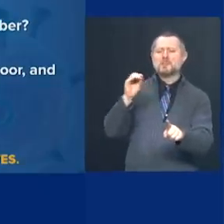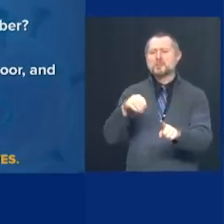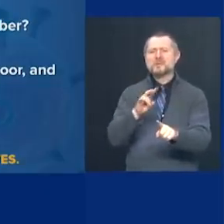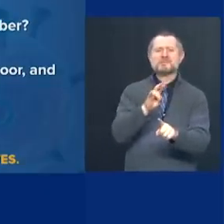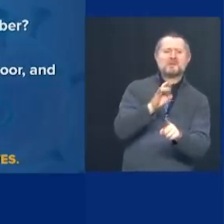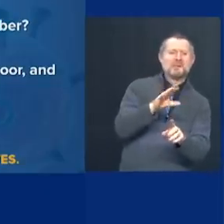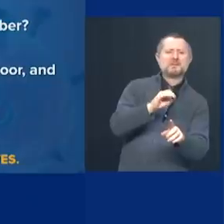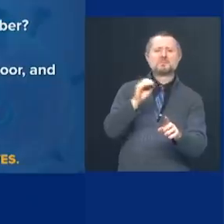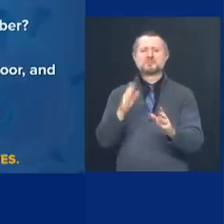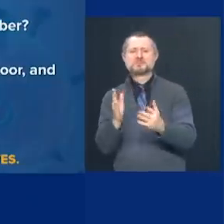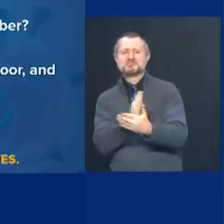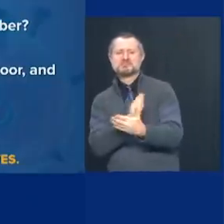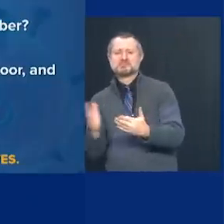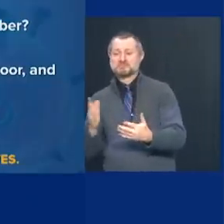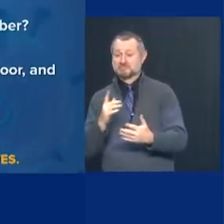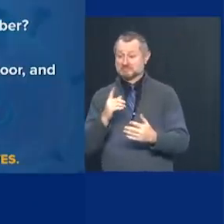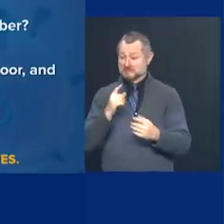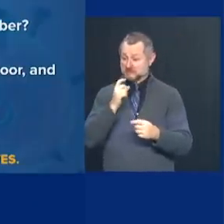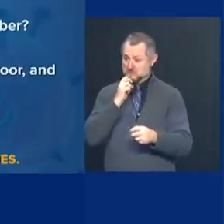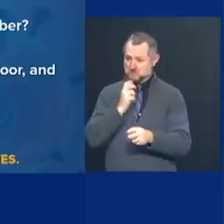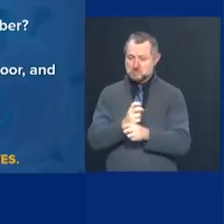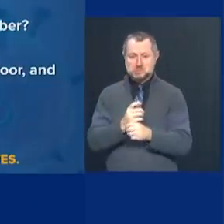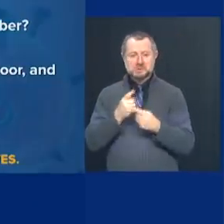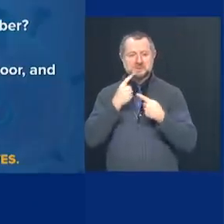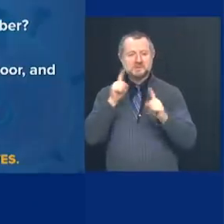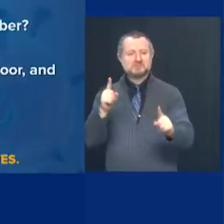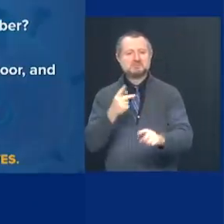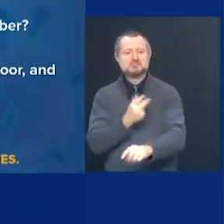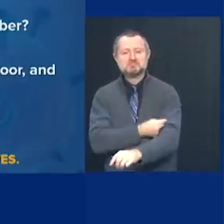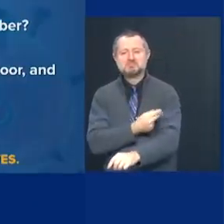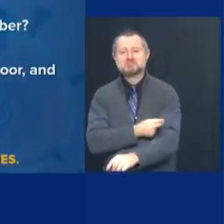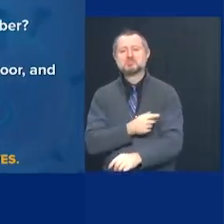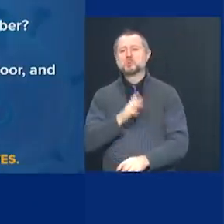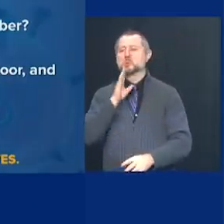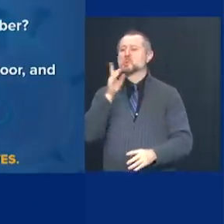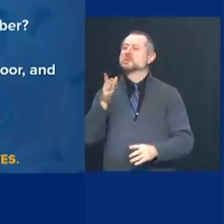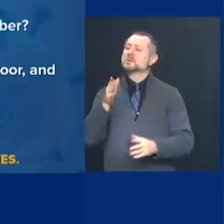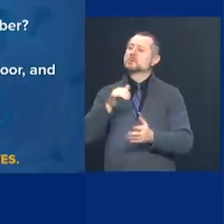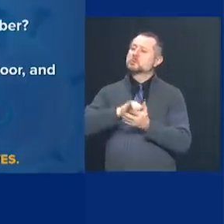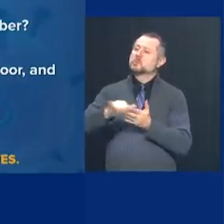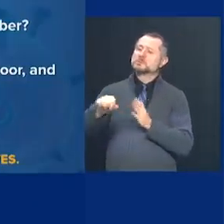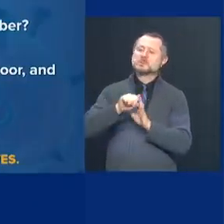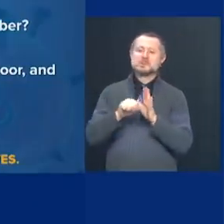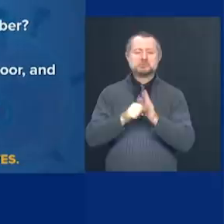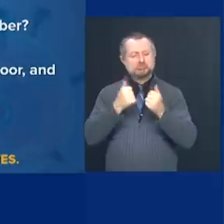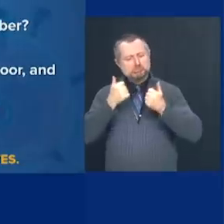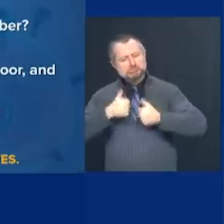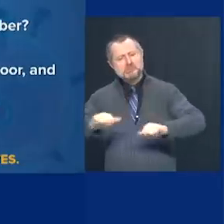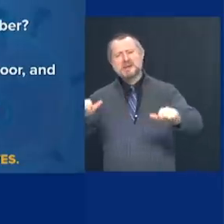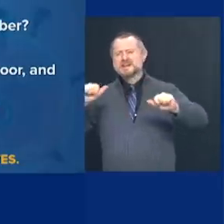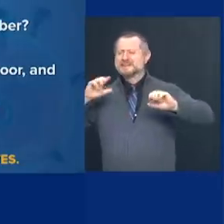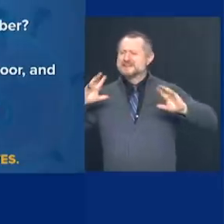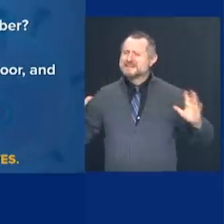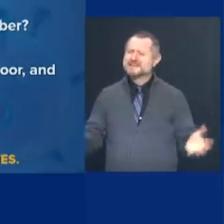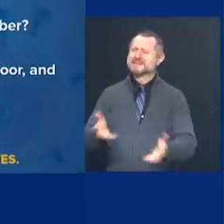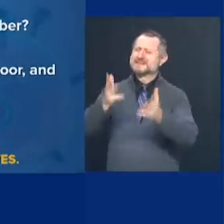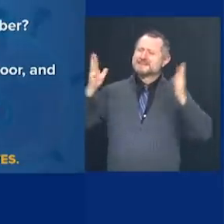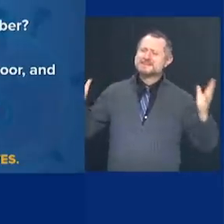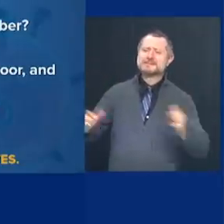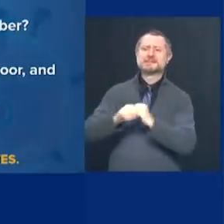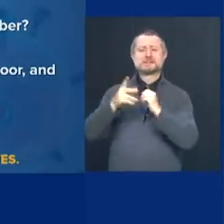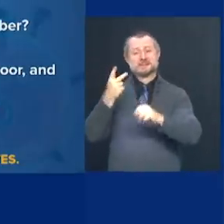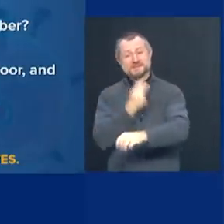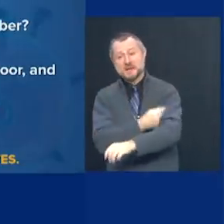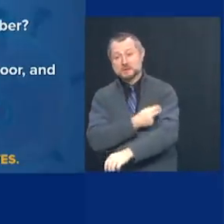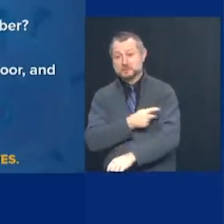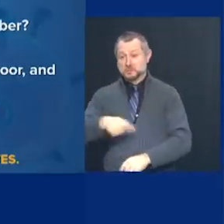Yorkers are tuned in, and we're going to be very aggressive on public education, outreach, etc. But what does your crystal